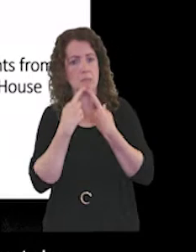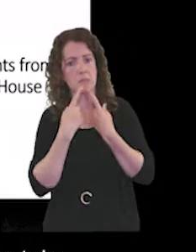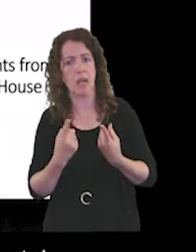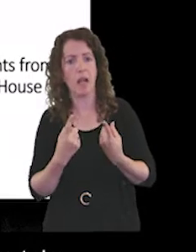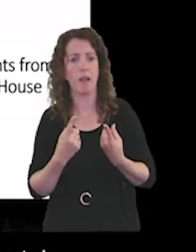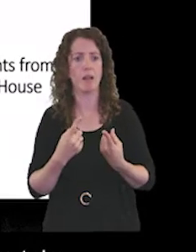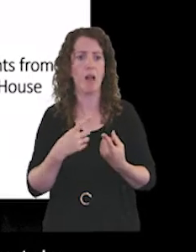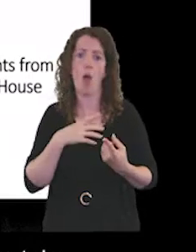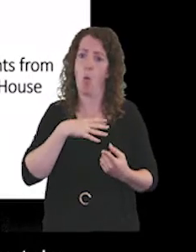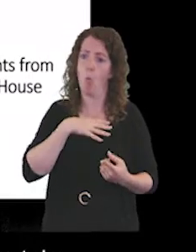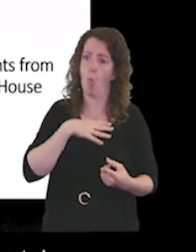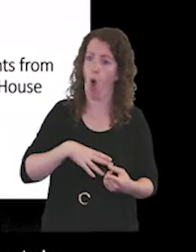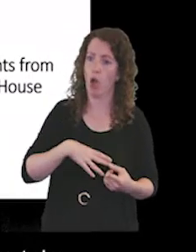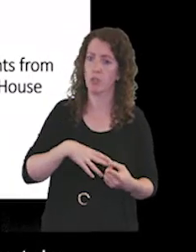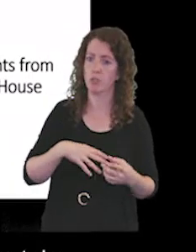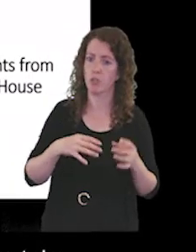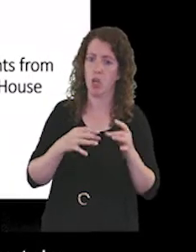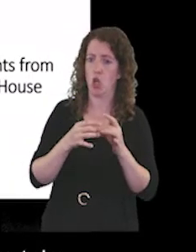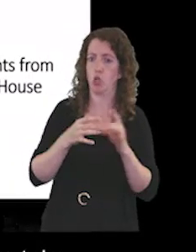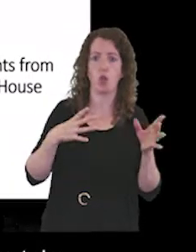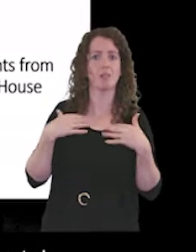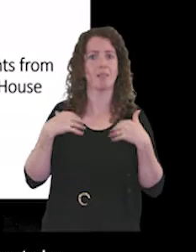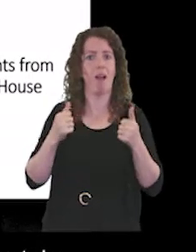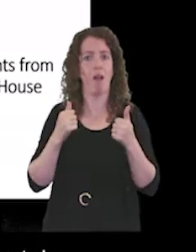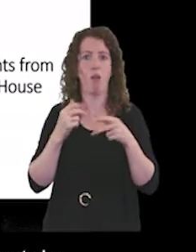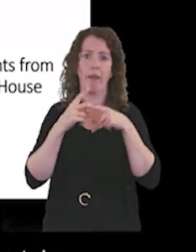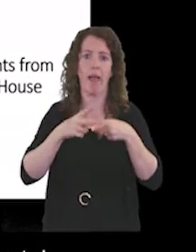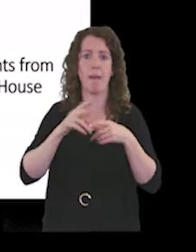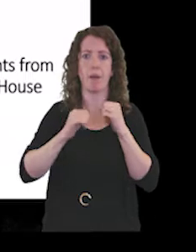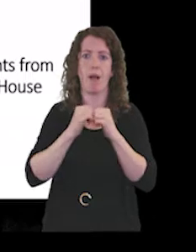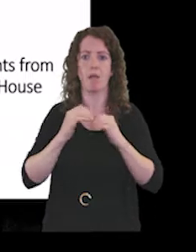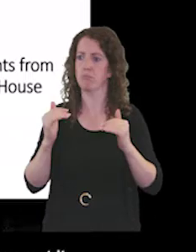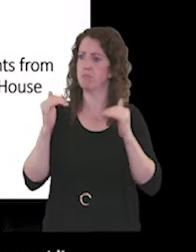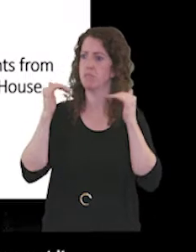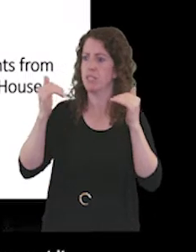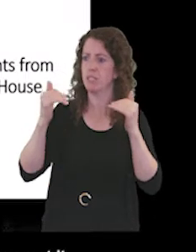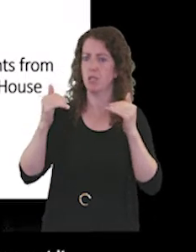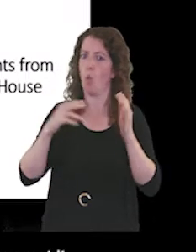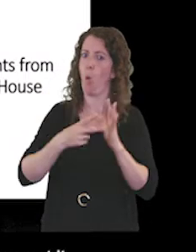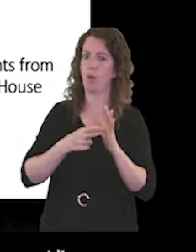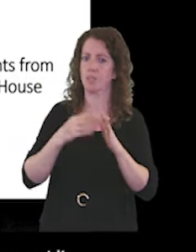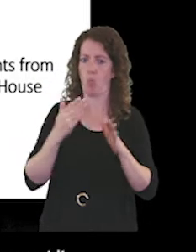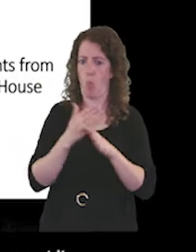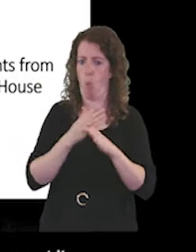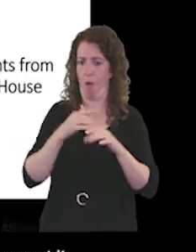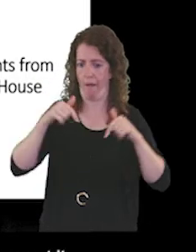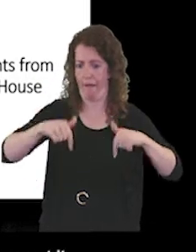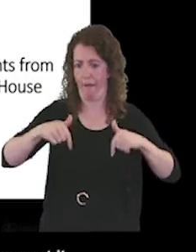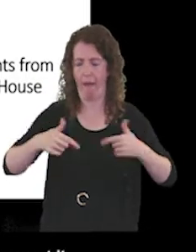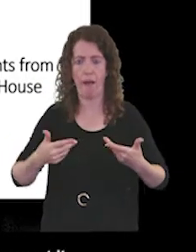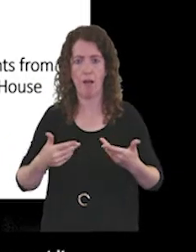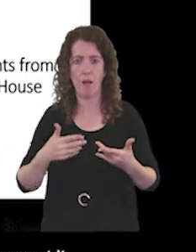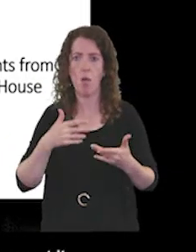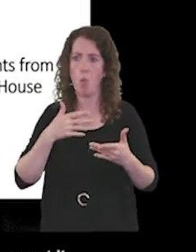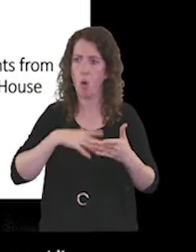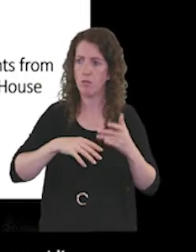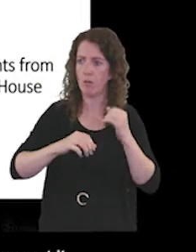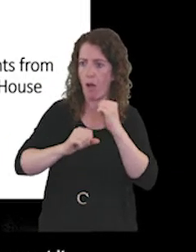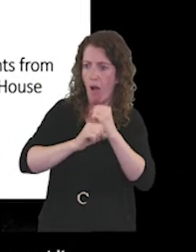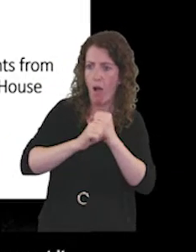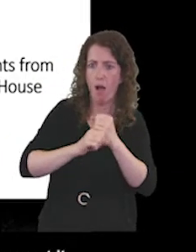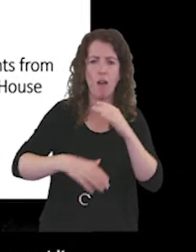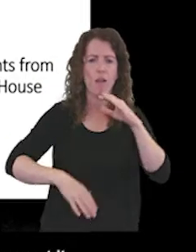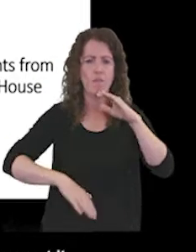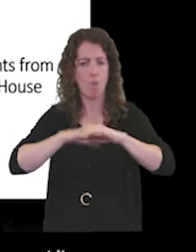Notts Healthcare to be a great organisation to work for and that's to emphasise that we want it to be fully